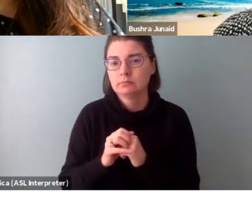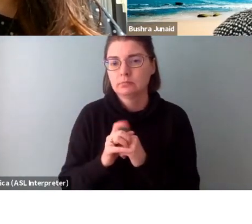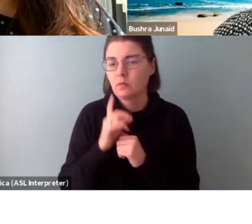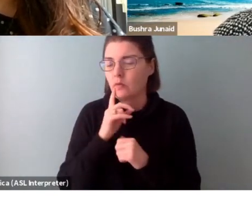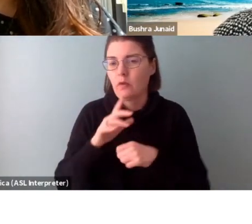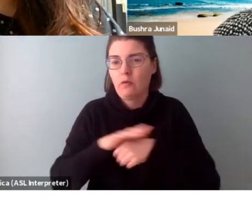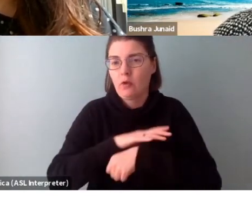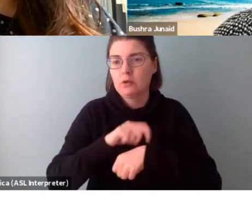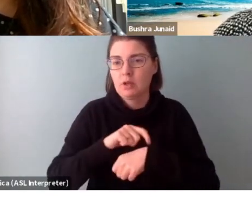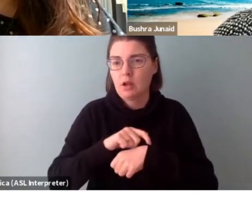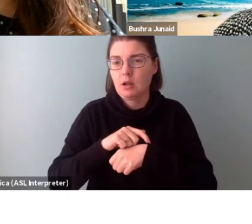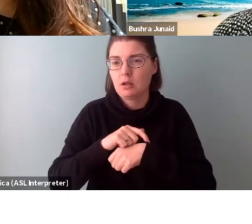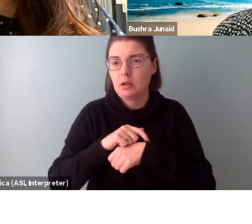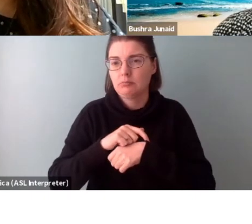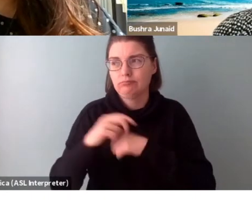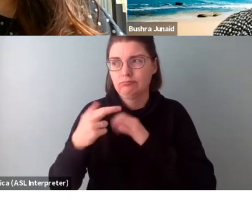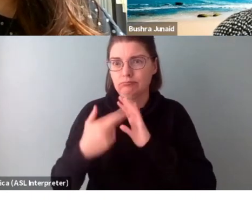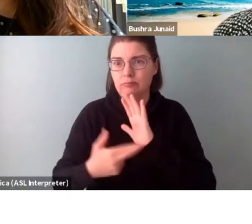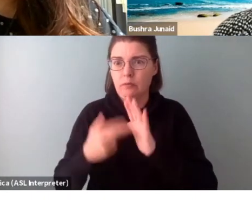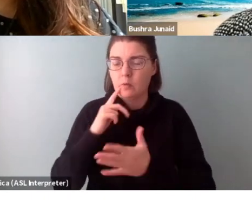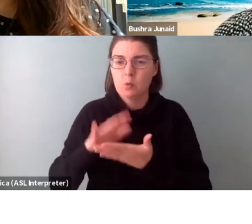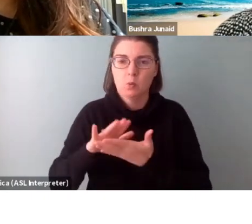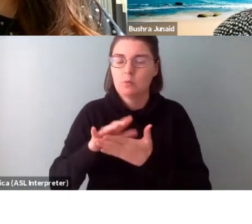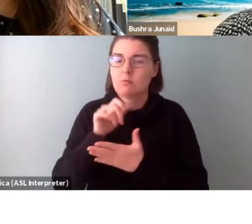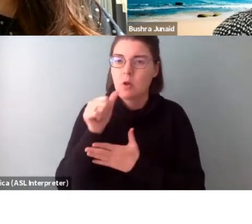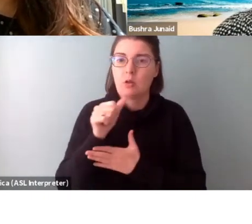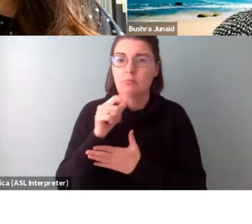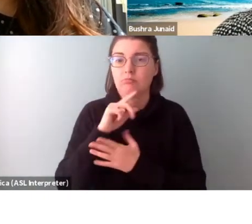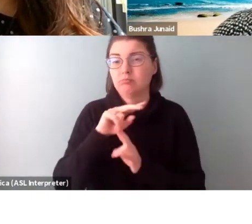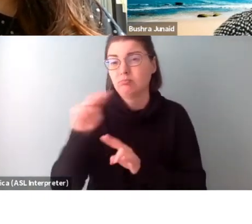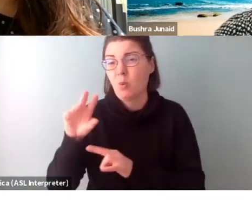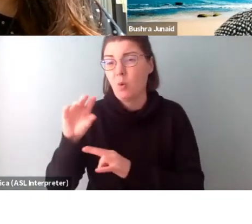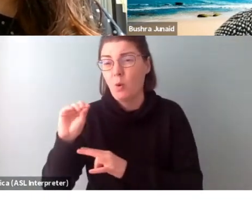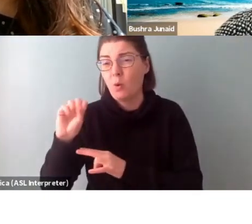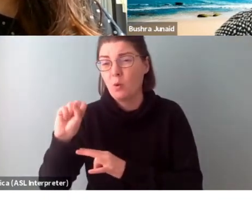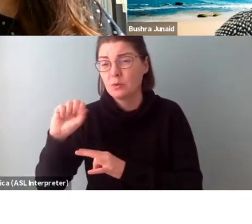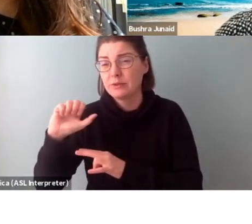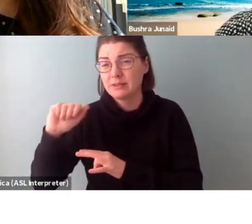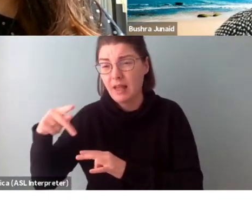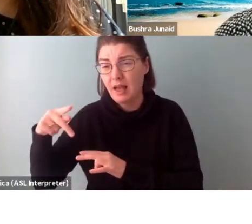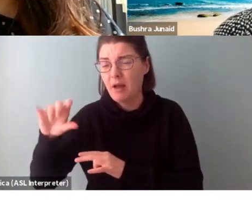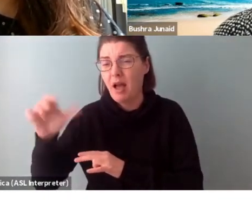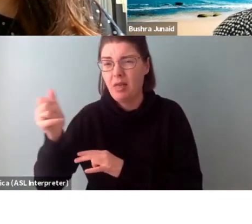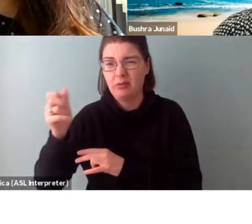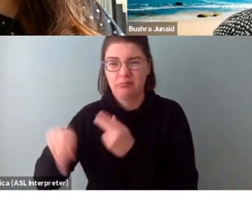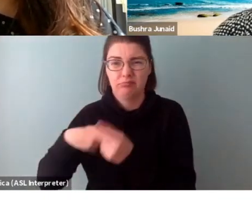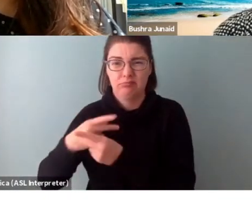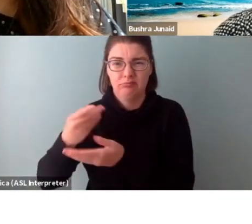enrollment in school. You can look to OSAP and other sources of funding for that.